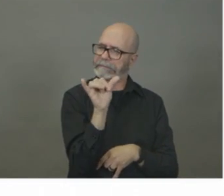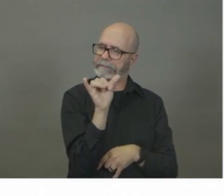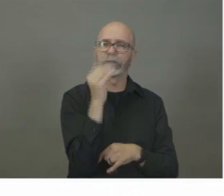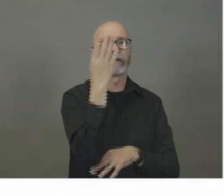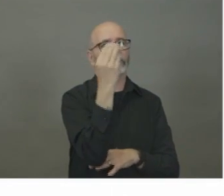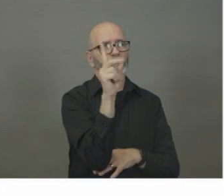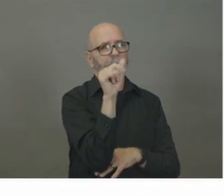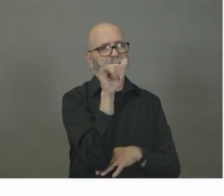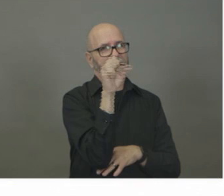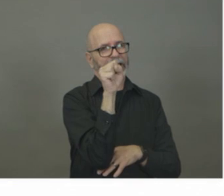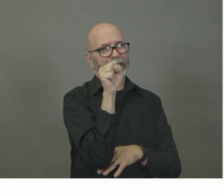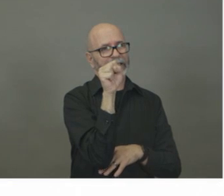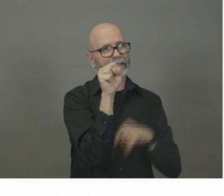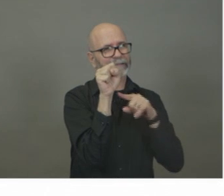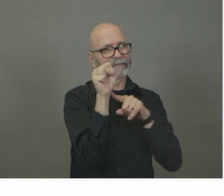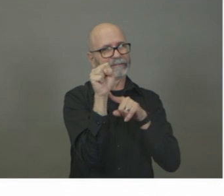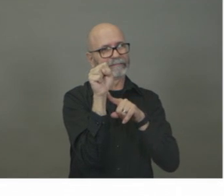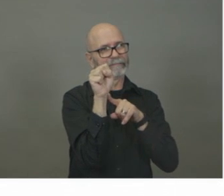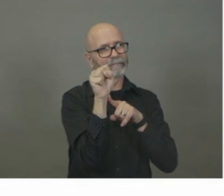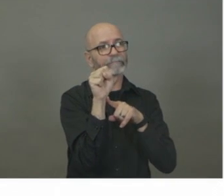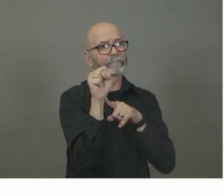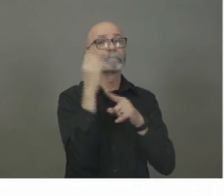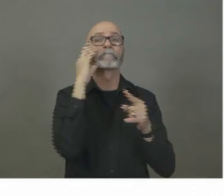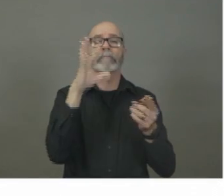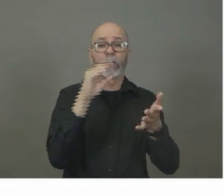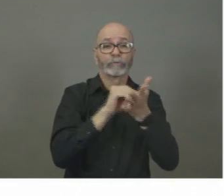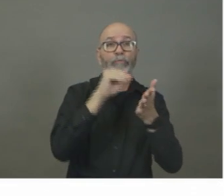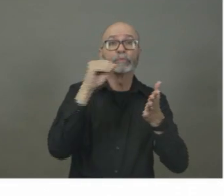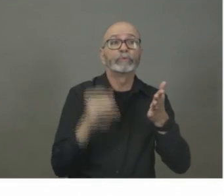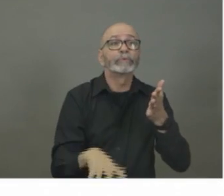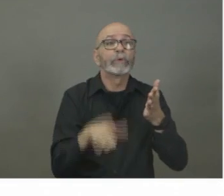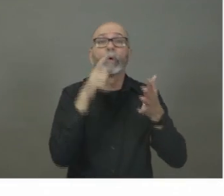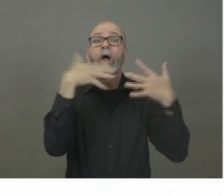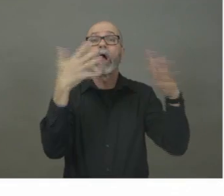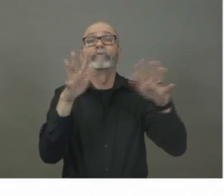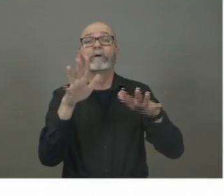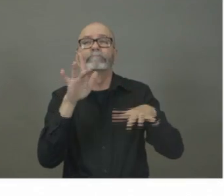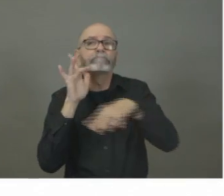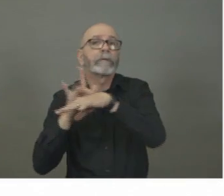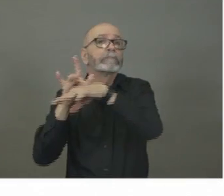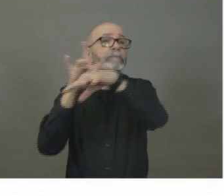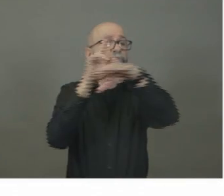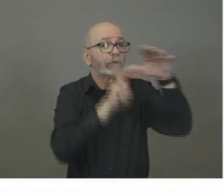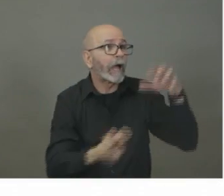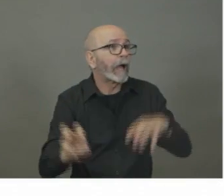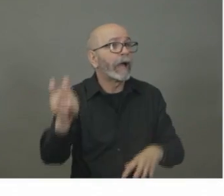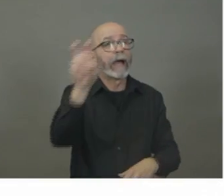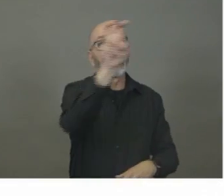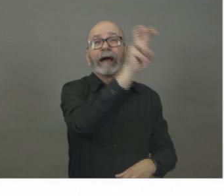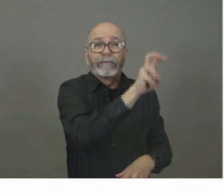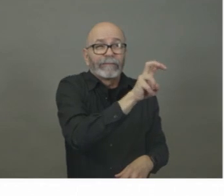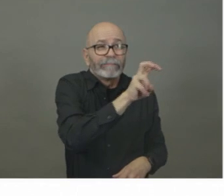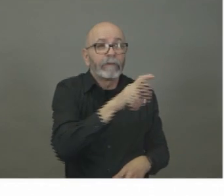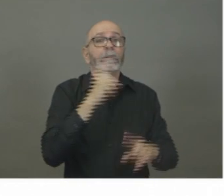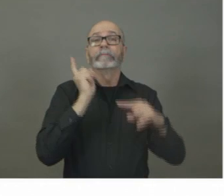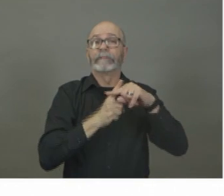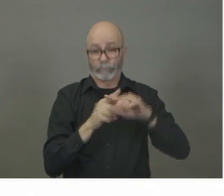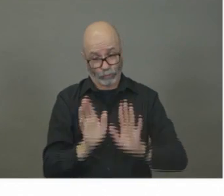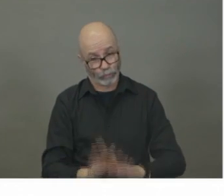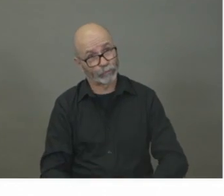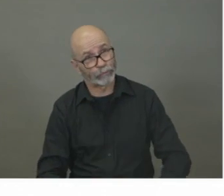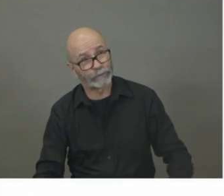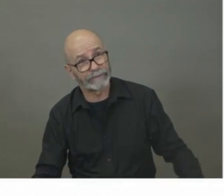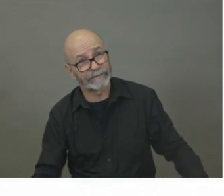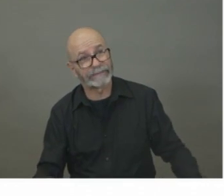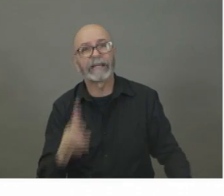also applies to students in our public school system who travel internationally as well as children in childcare. They are